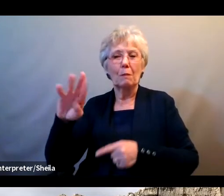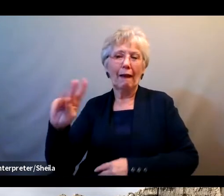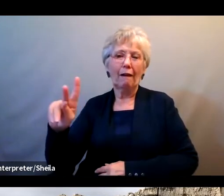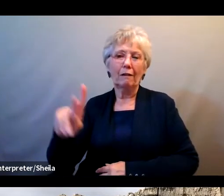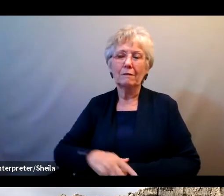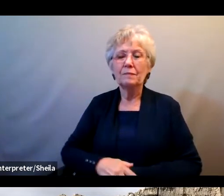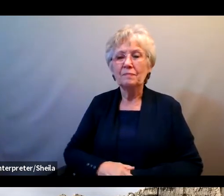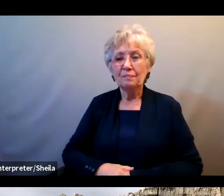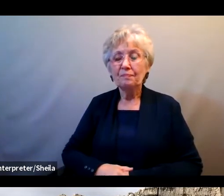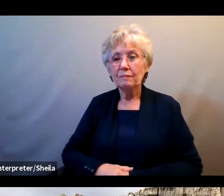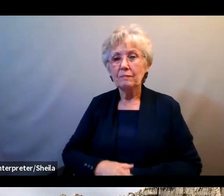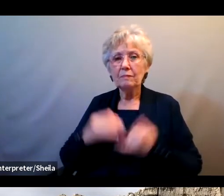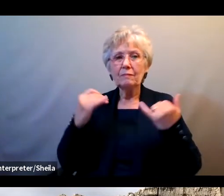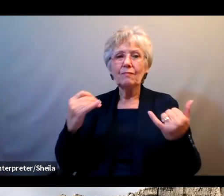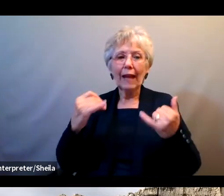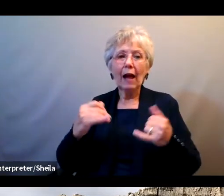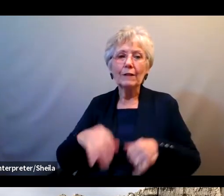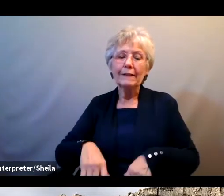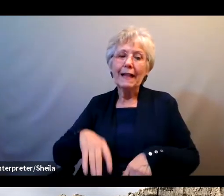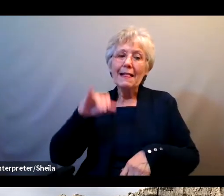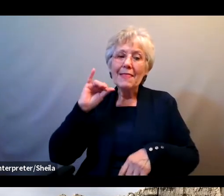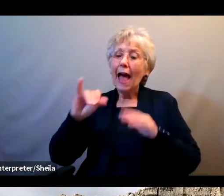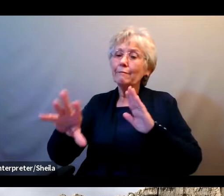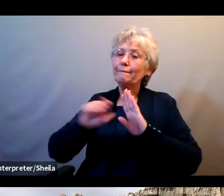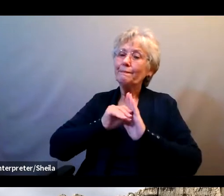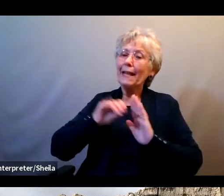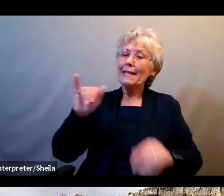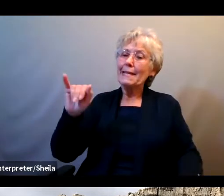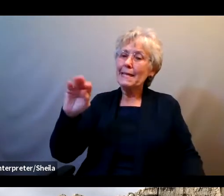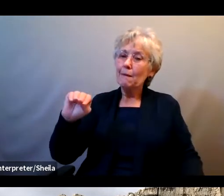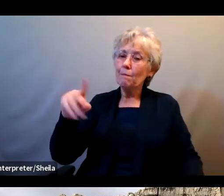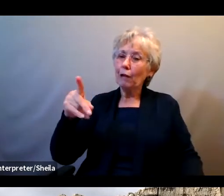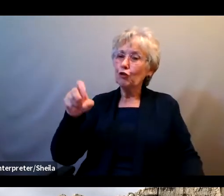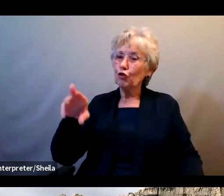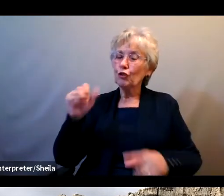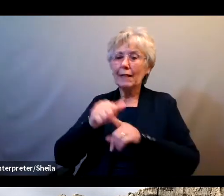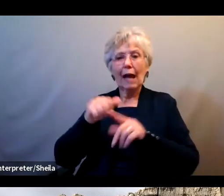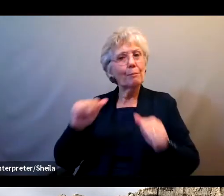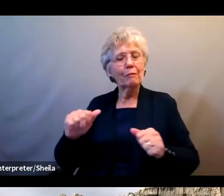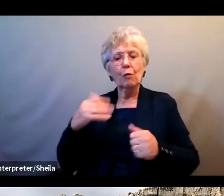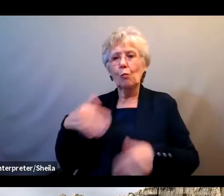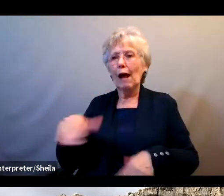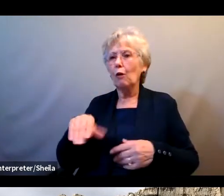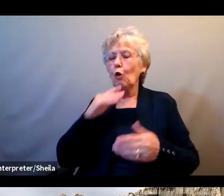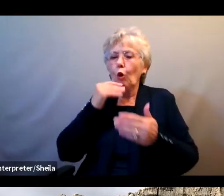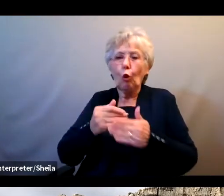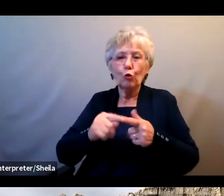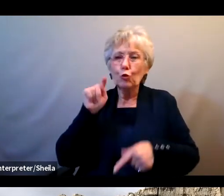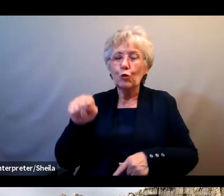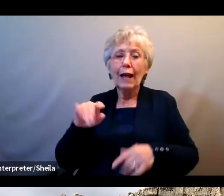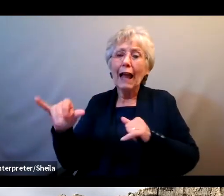So imposter scams can hit very close to home. For example, a scammer recently posed